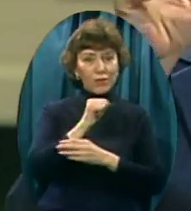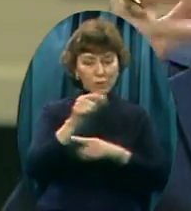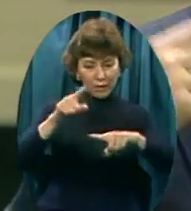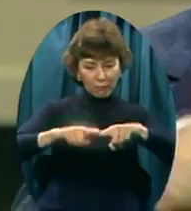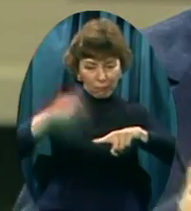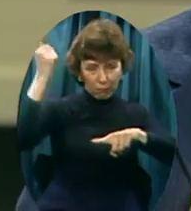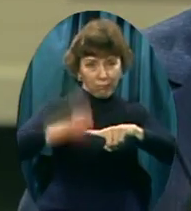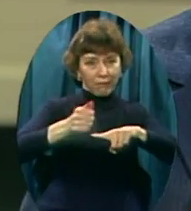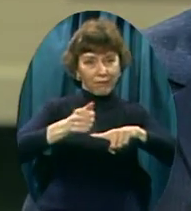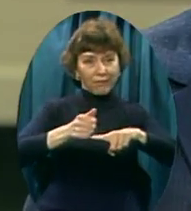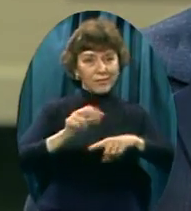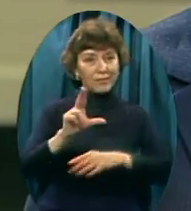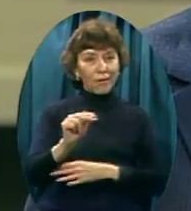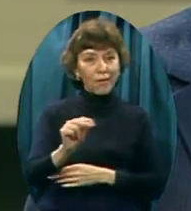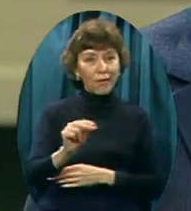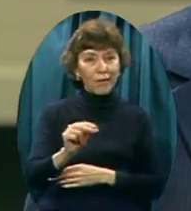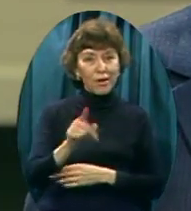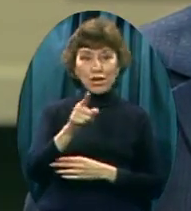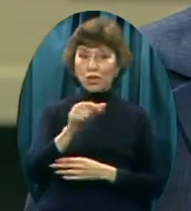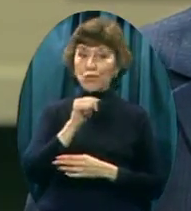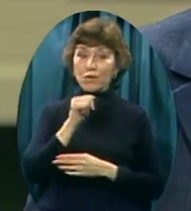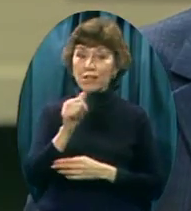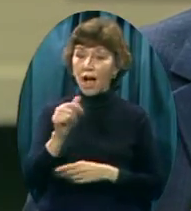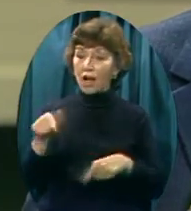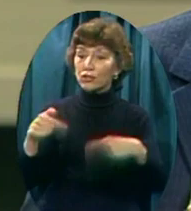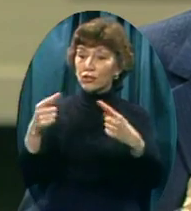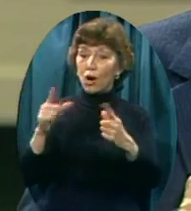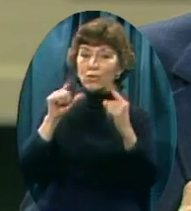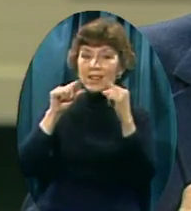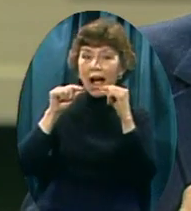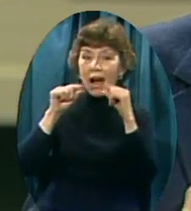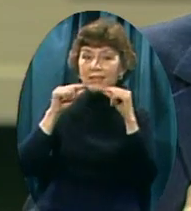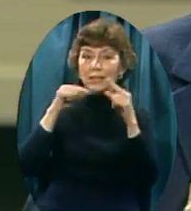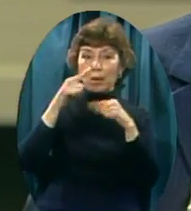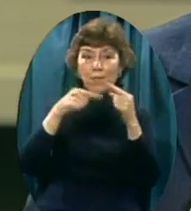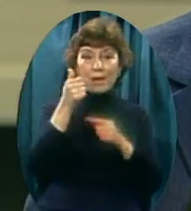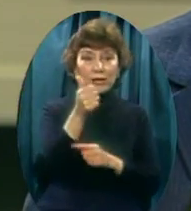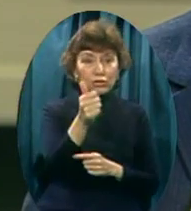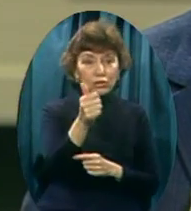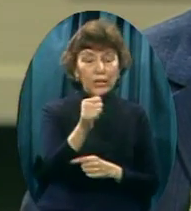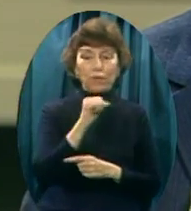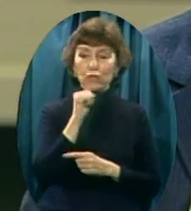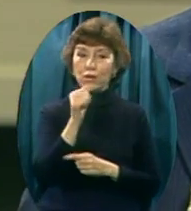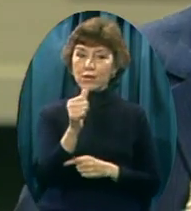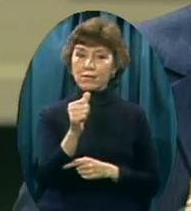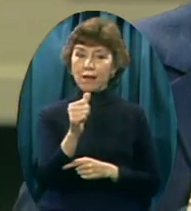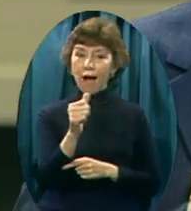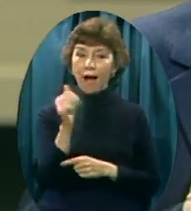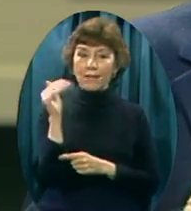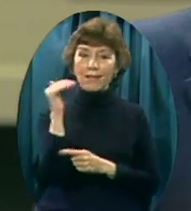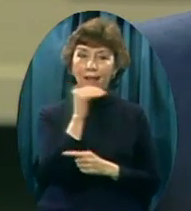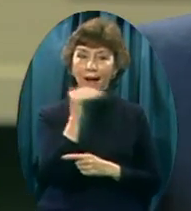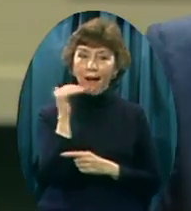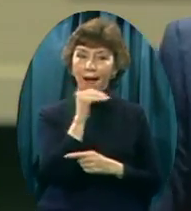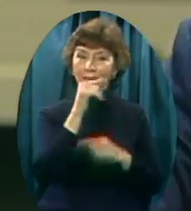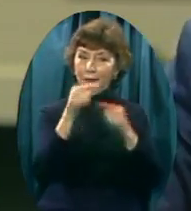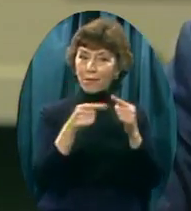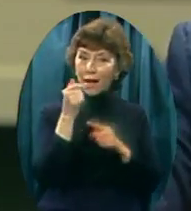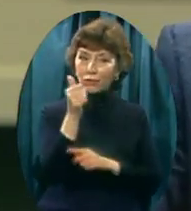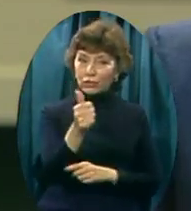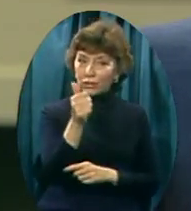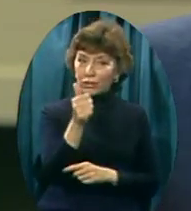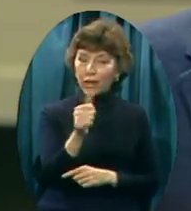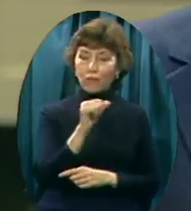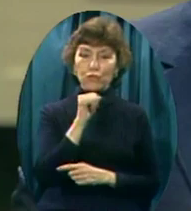And demean your own character Talk terribly about yourself Tell lies on yourself You would never be unkind Or